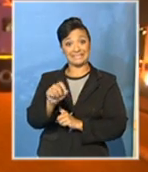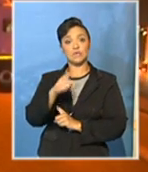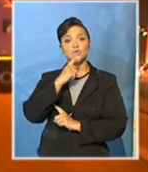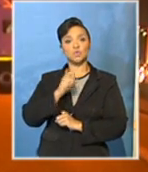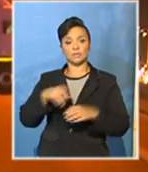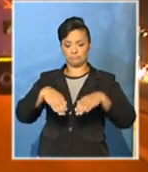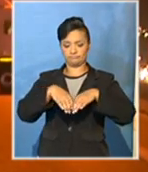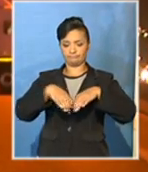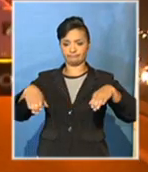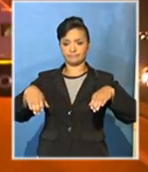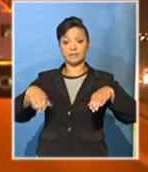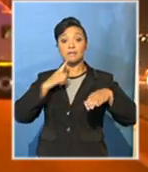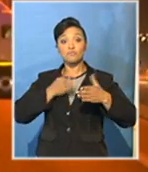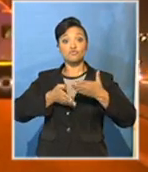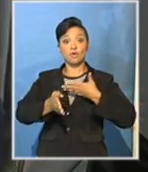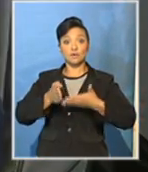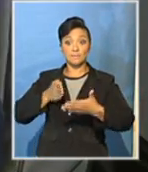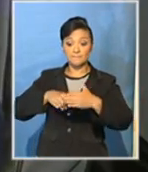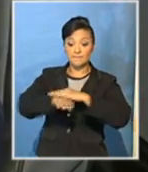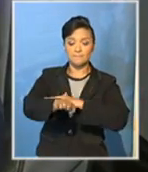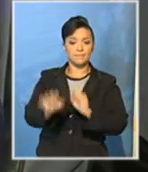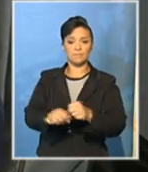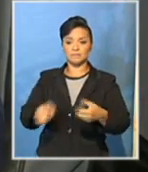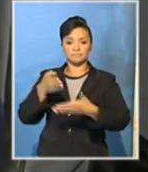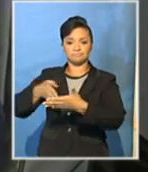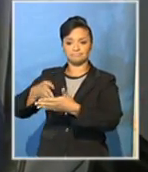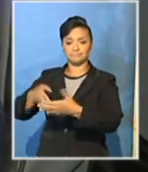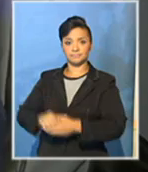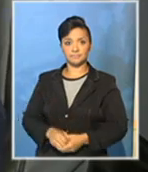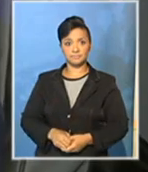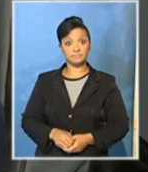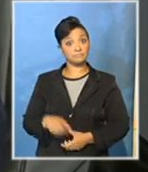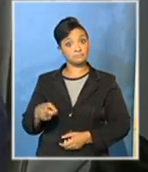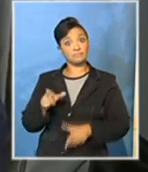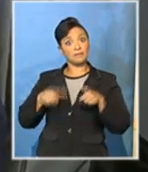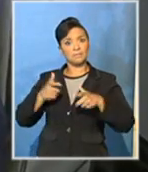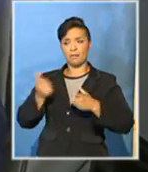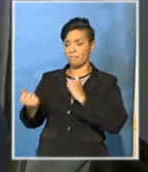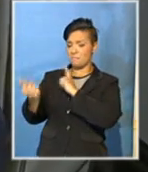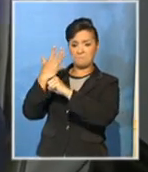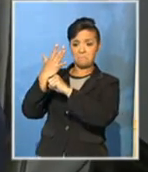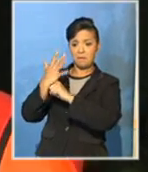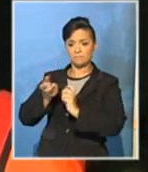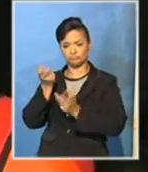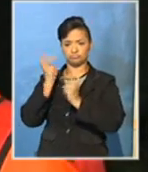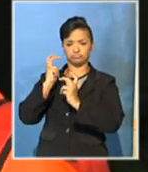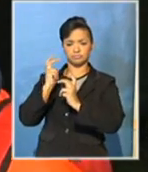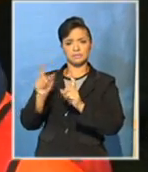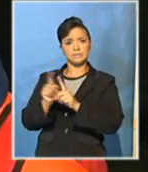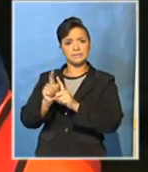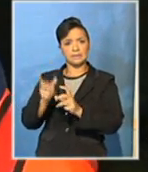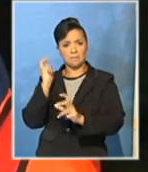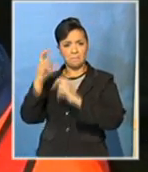to block several highways. They attacked us with stones and barrels, also carrying guns. All those